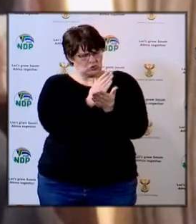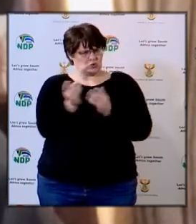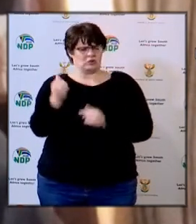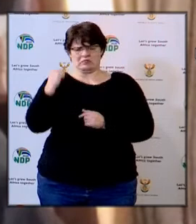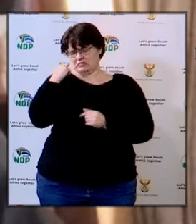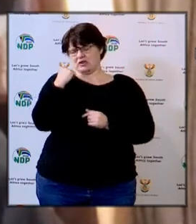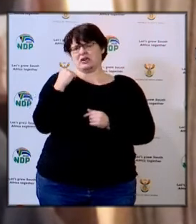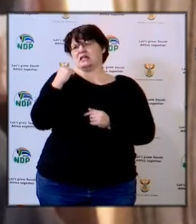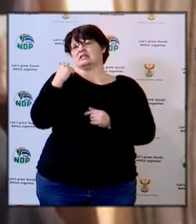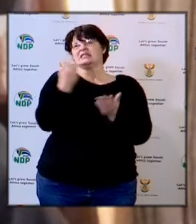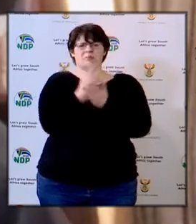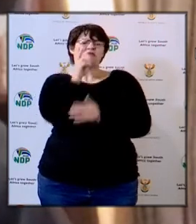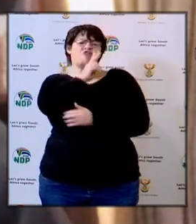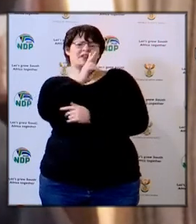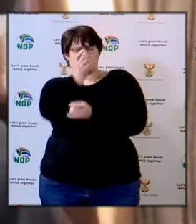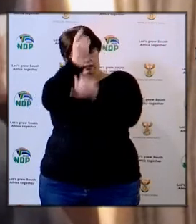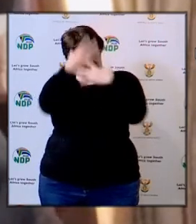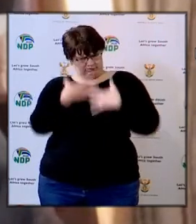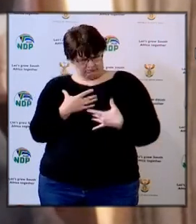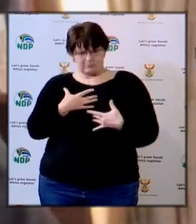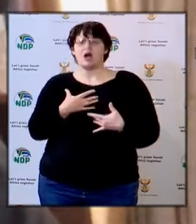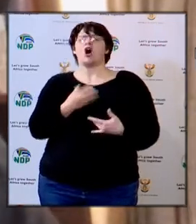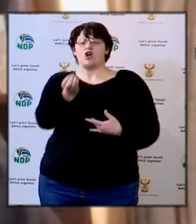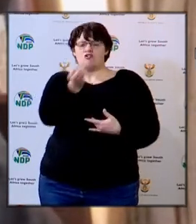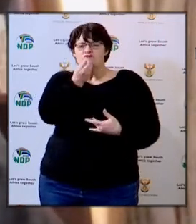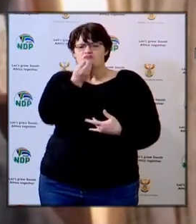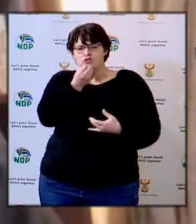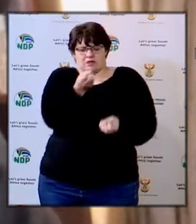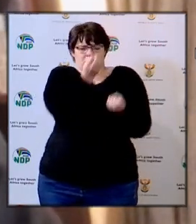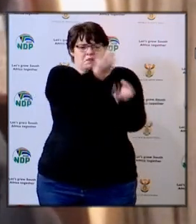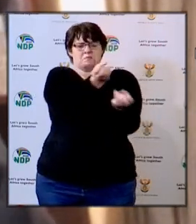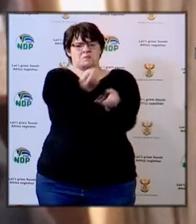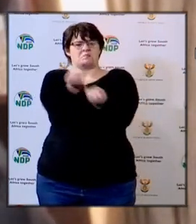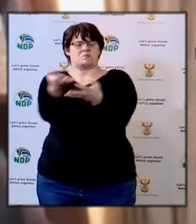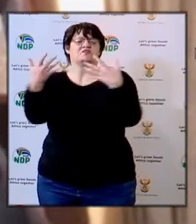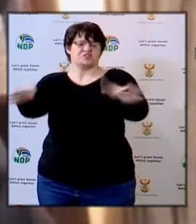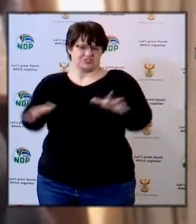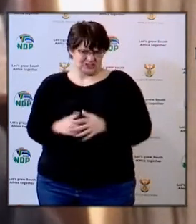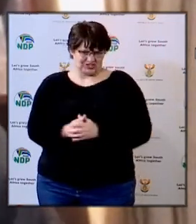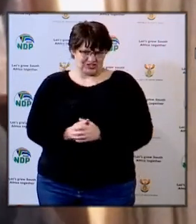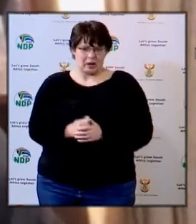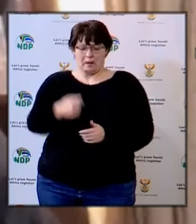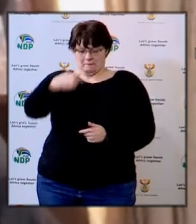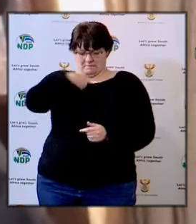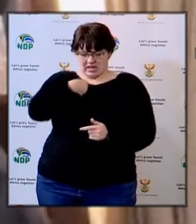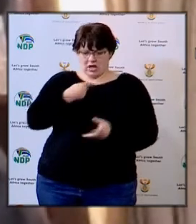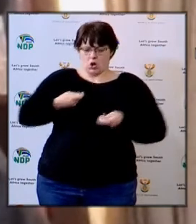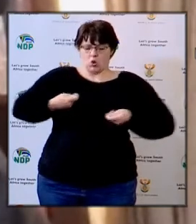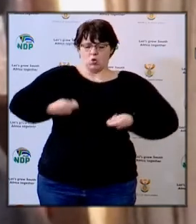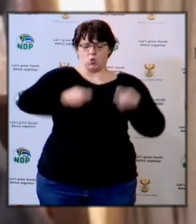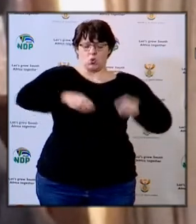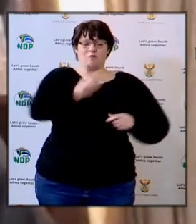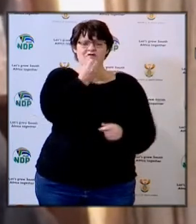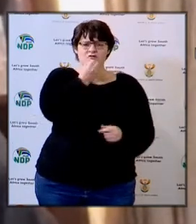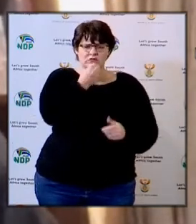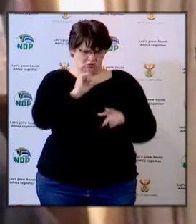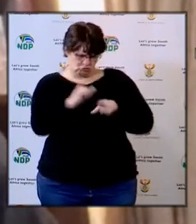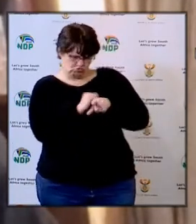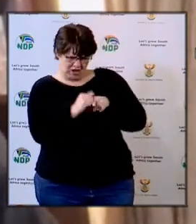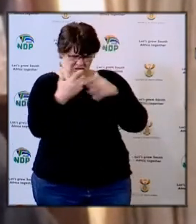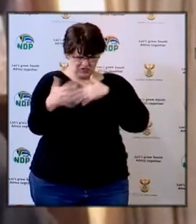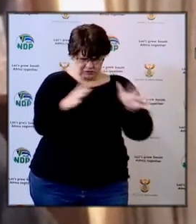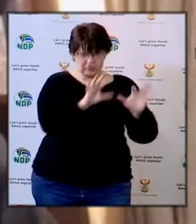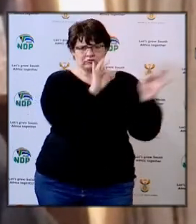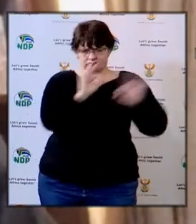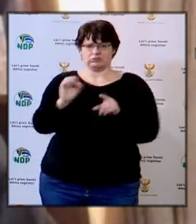yesterday and on Friday that they are receiving food supply. They've trained food handlers and everything